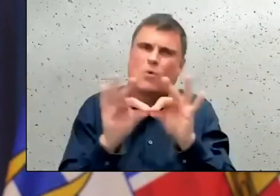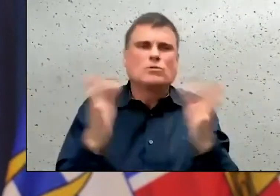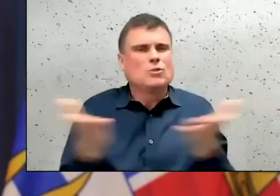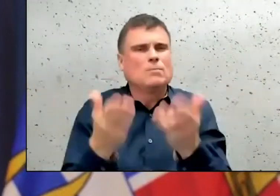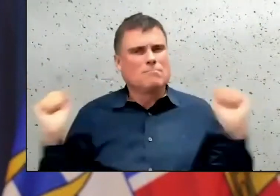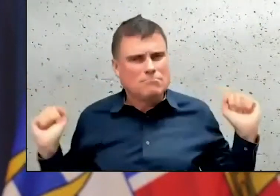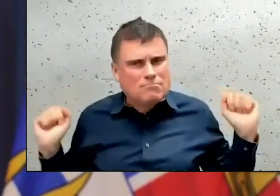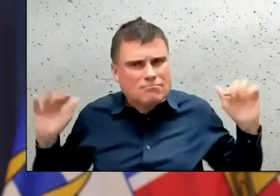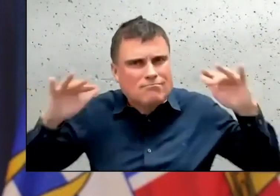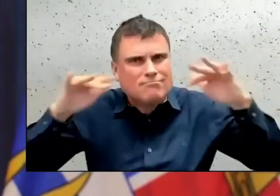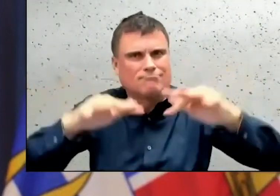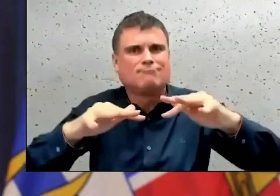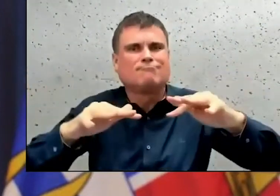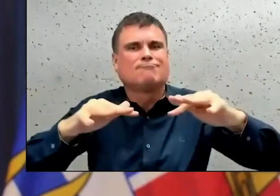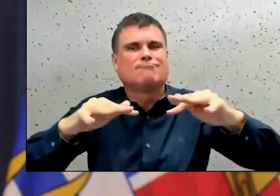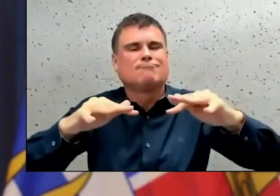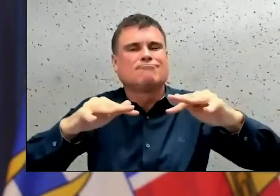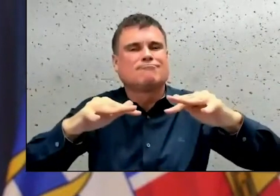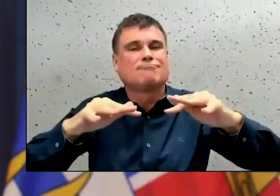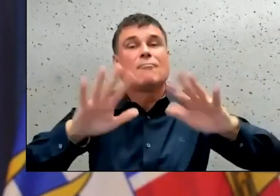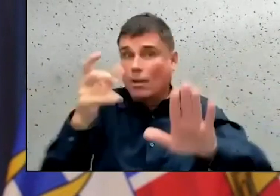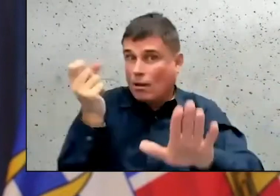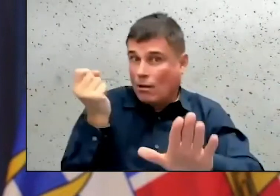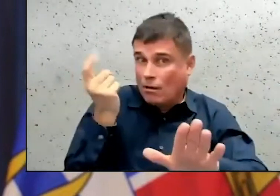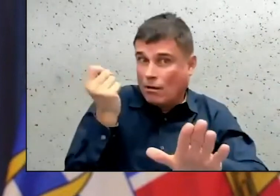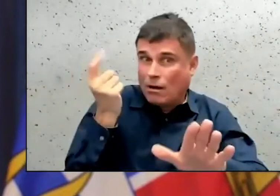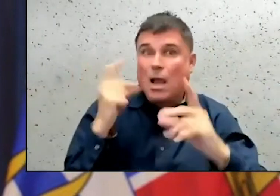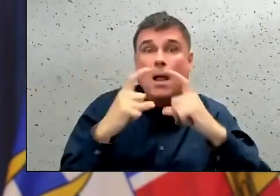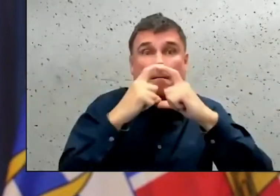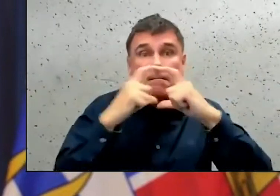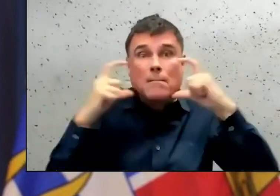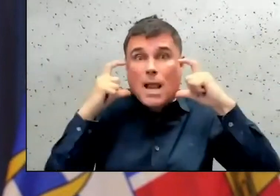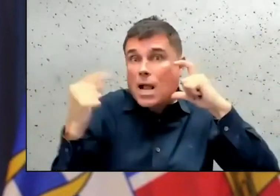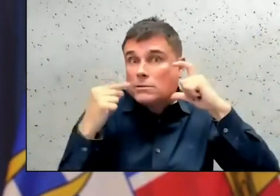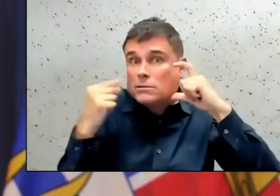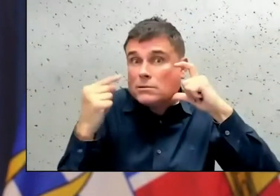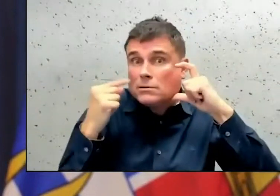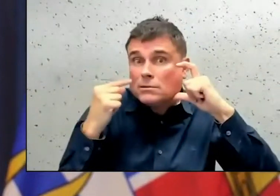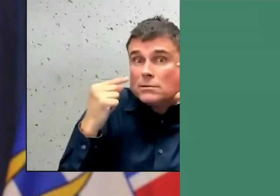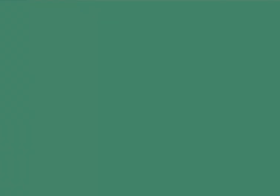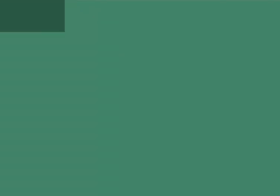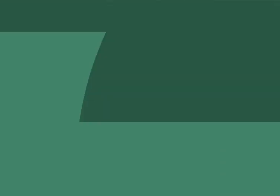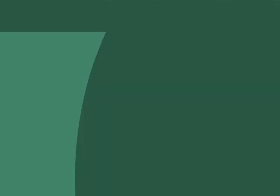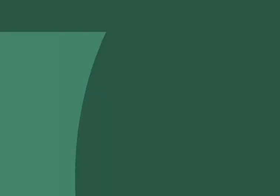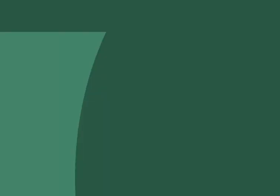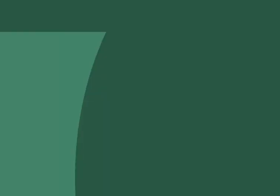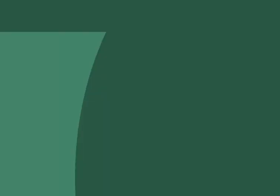people that the mask requirements for indoor settings like these are still in place.